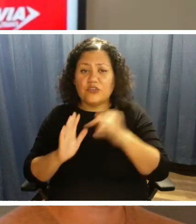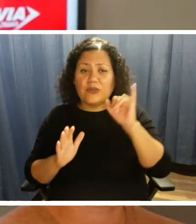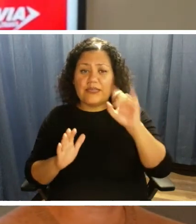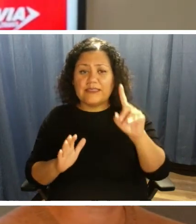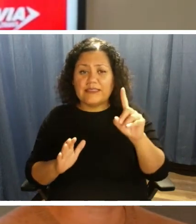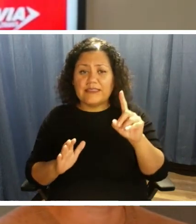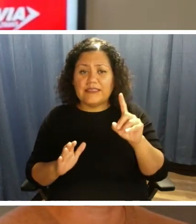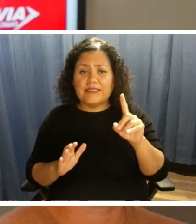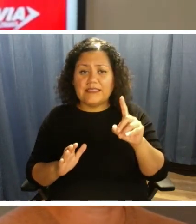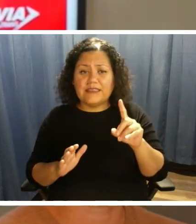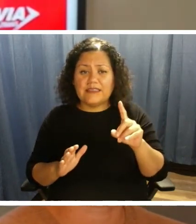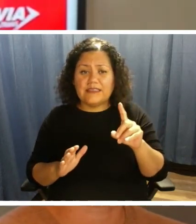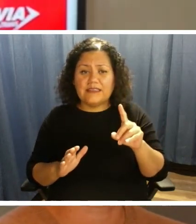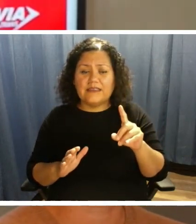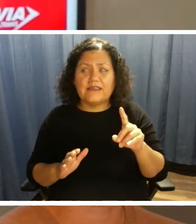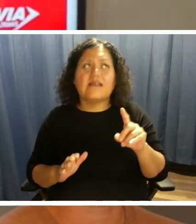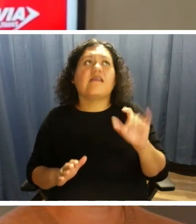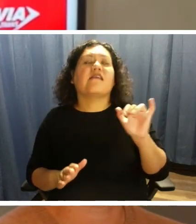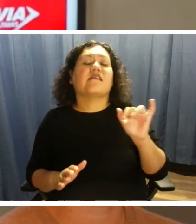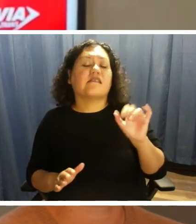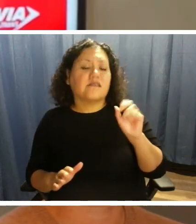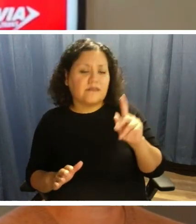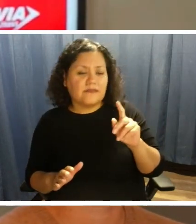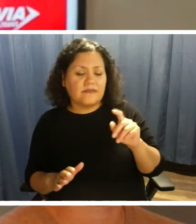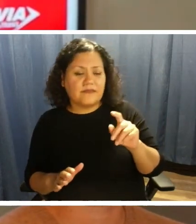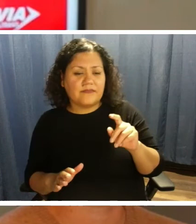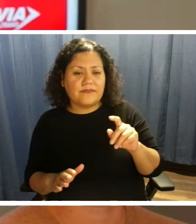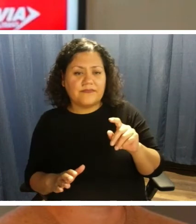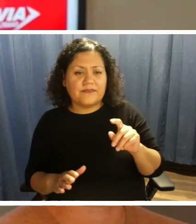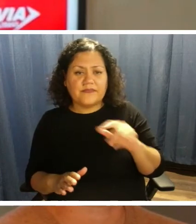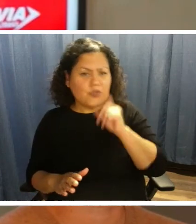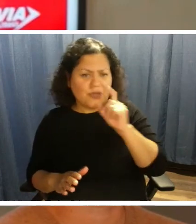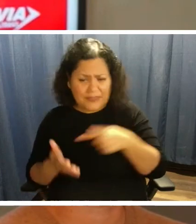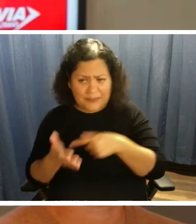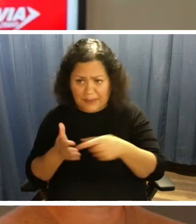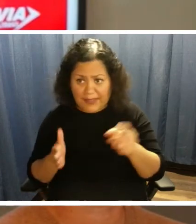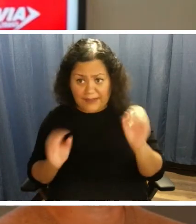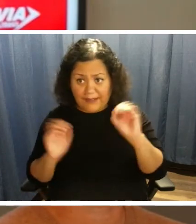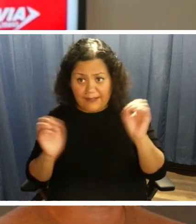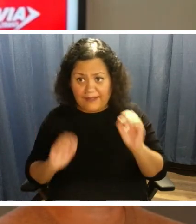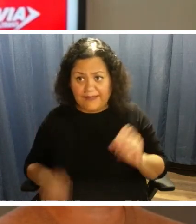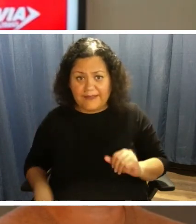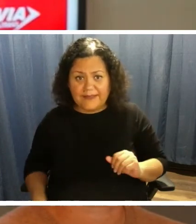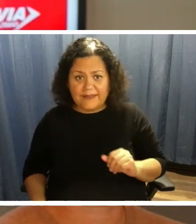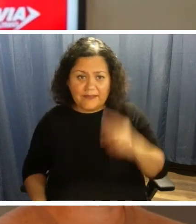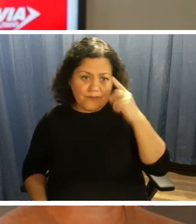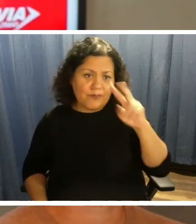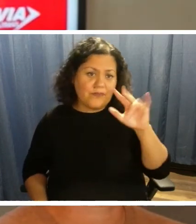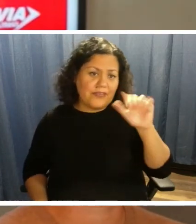ViaTrans ID. Okay. Okay. So you don't have to pay on ViaLink.